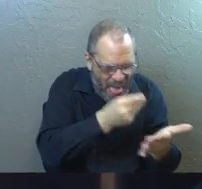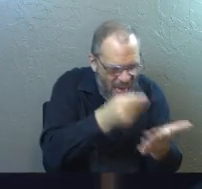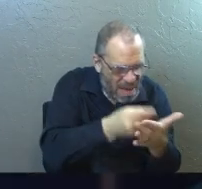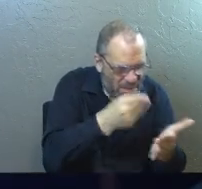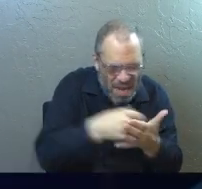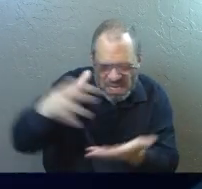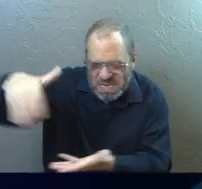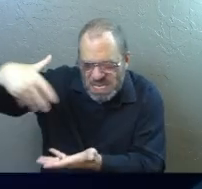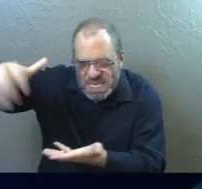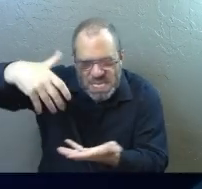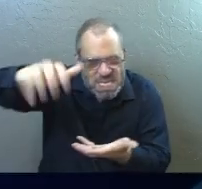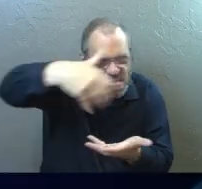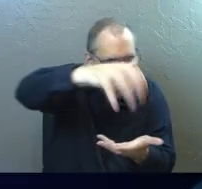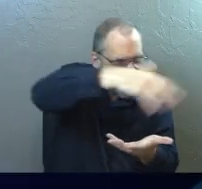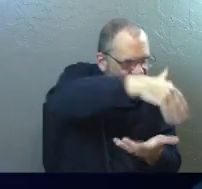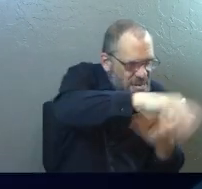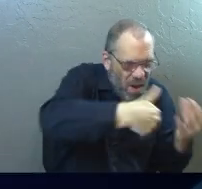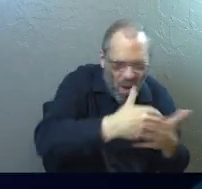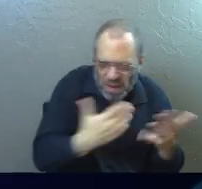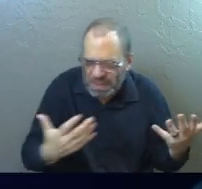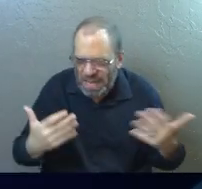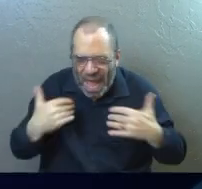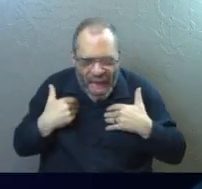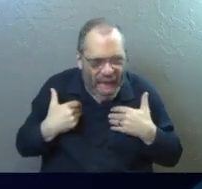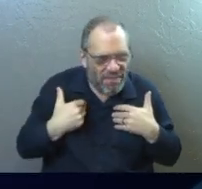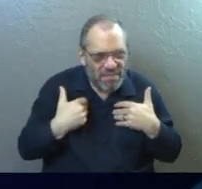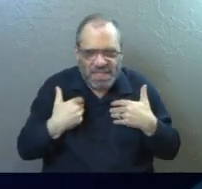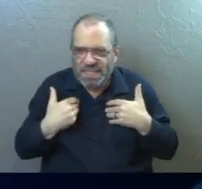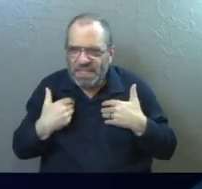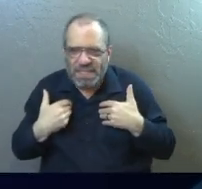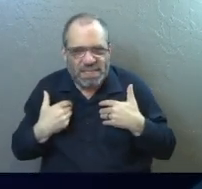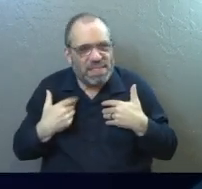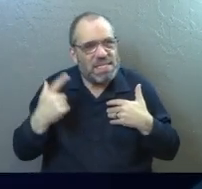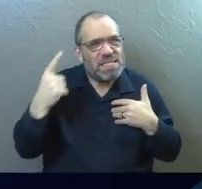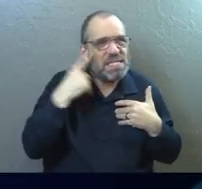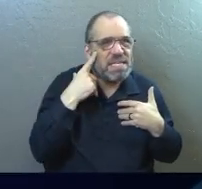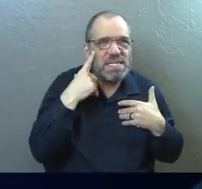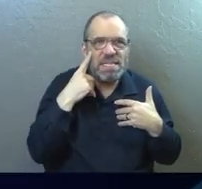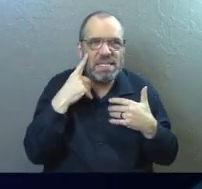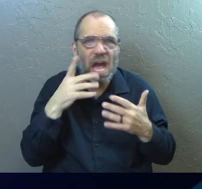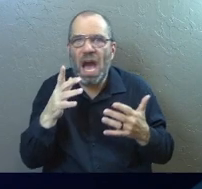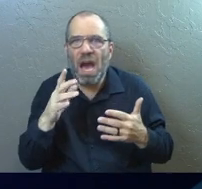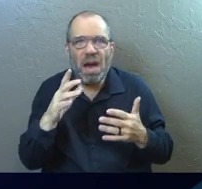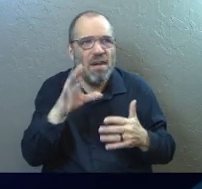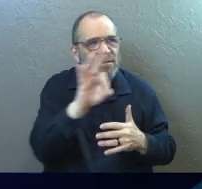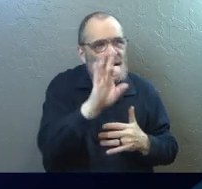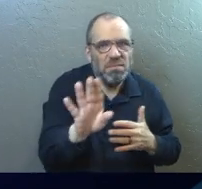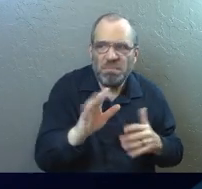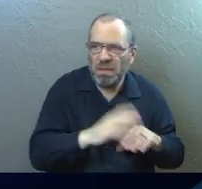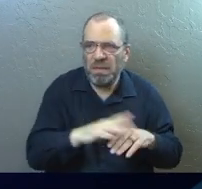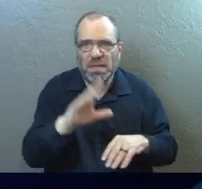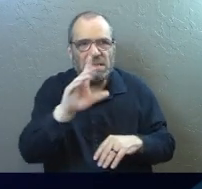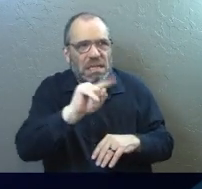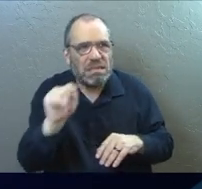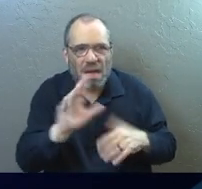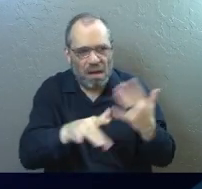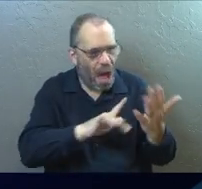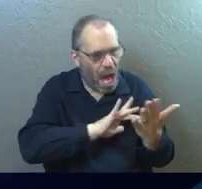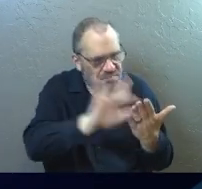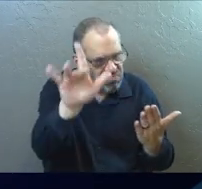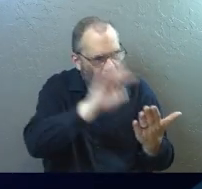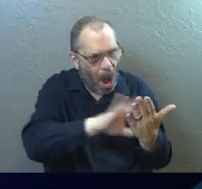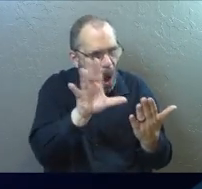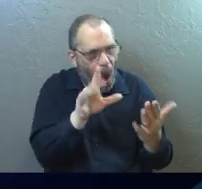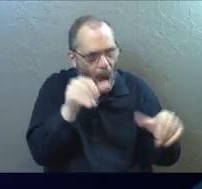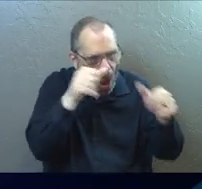possibly can. I get it. It's all about infinite doom scrolling of social media ad nauseum, right?